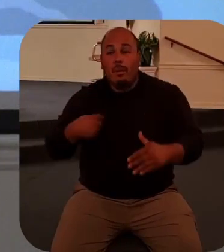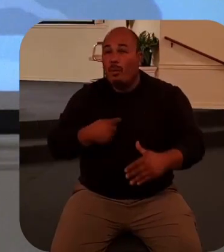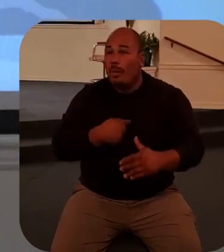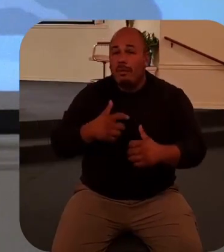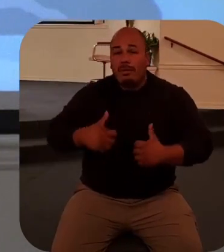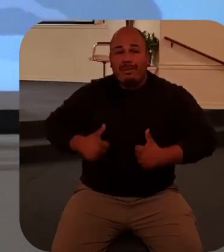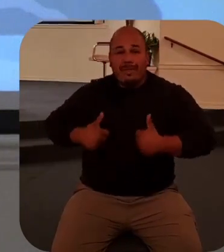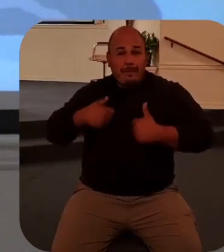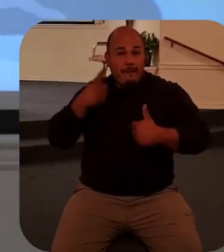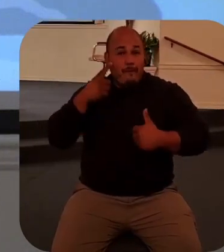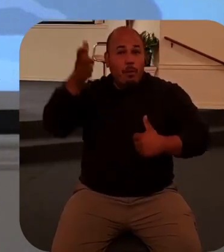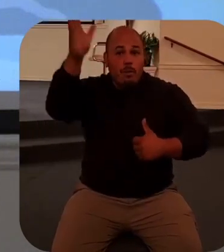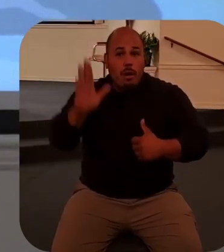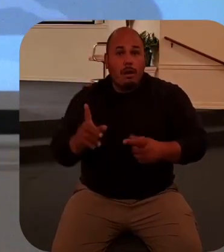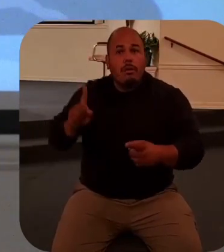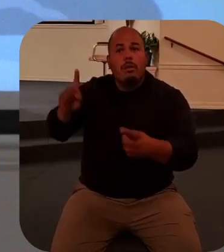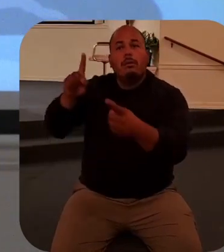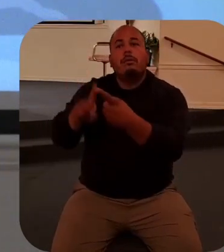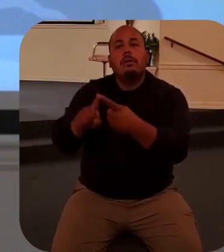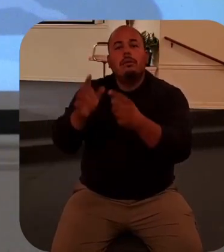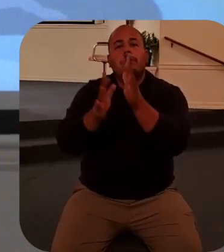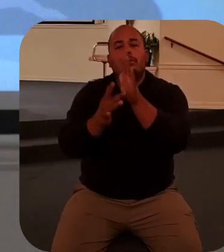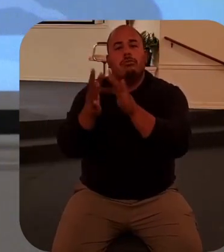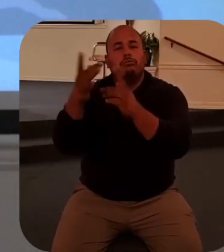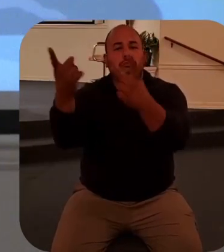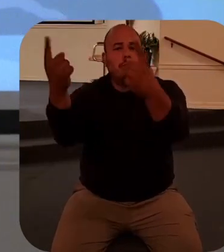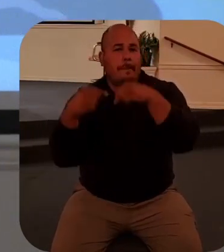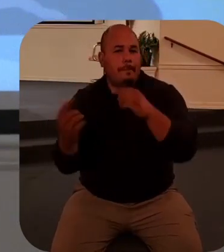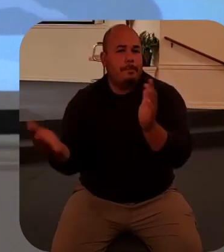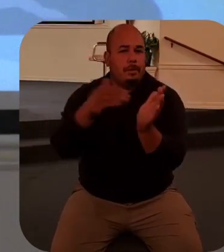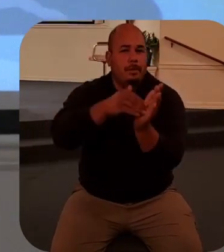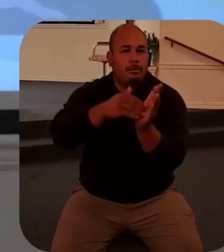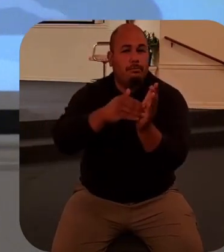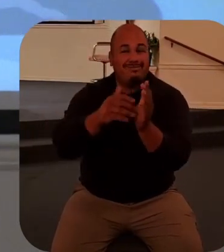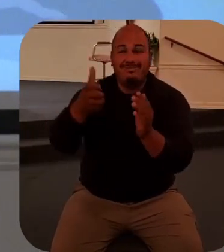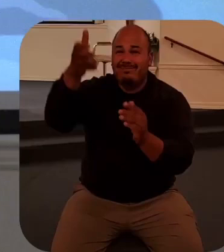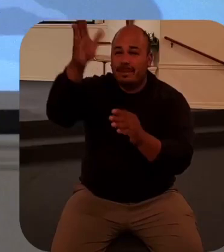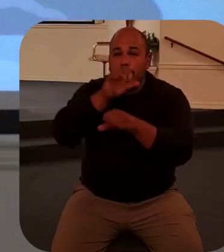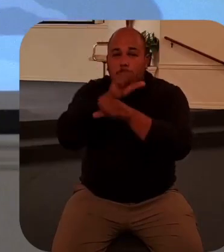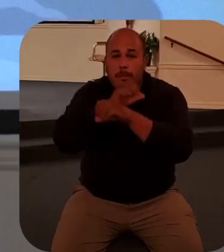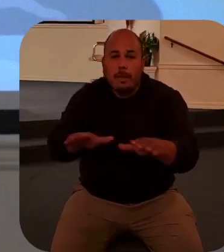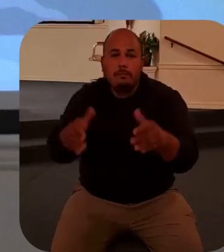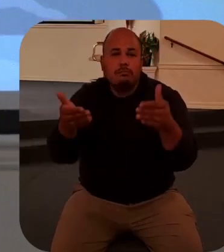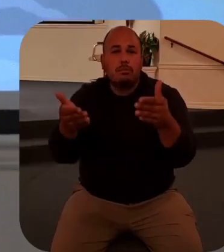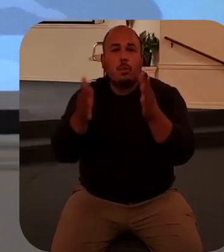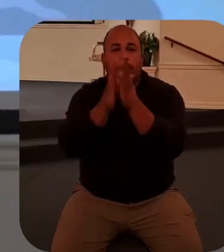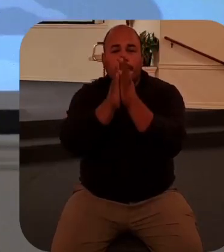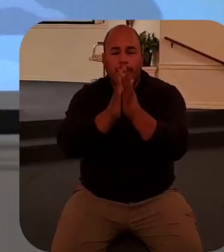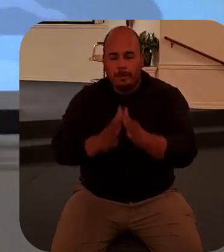until Jesus comes again may God bless you today let's pray